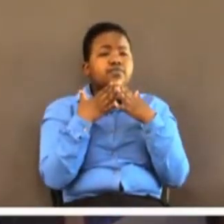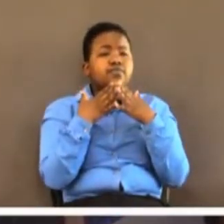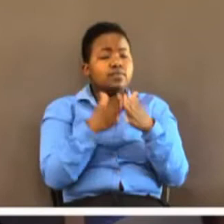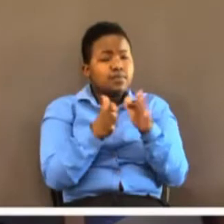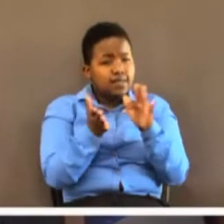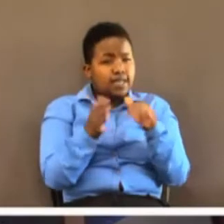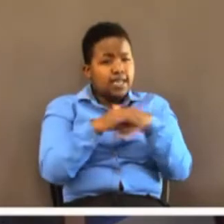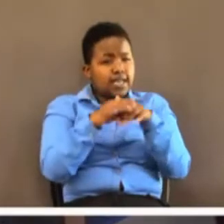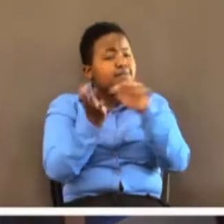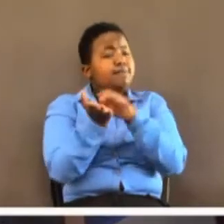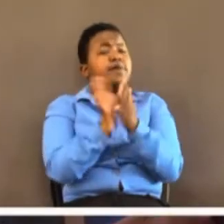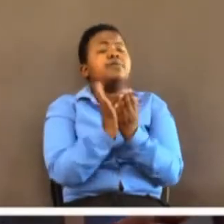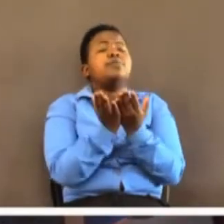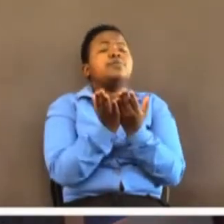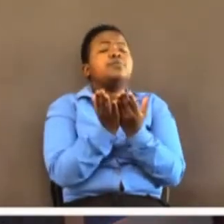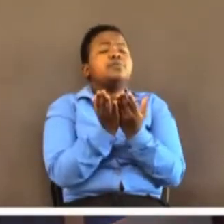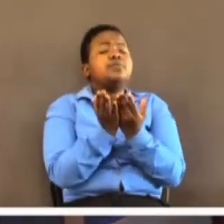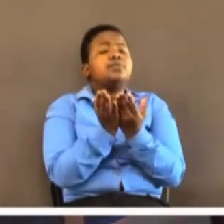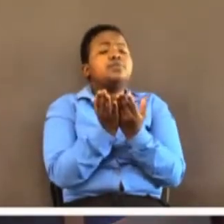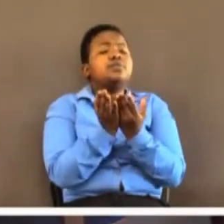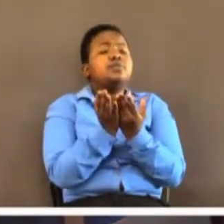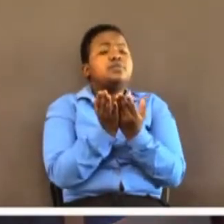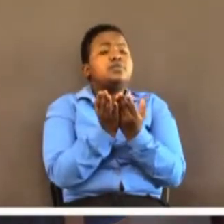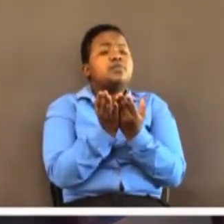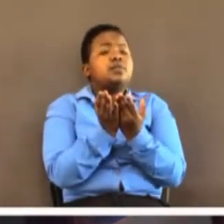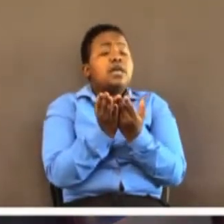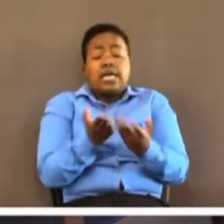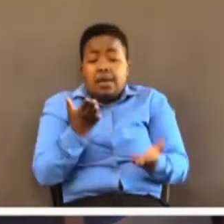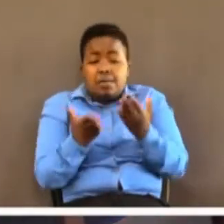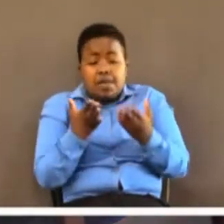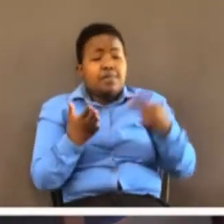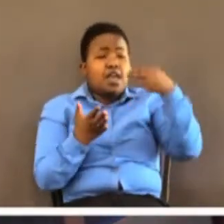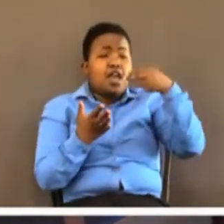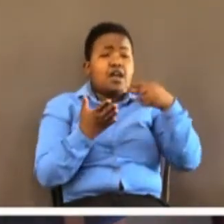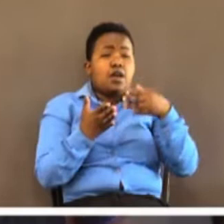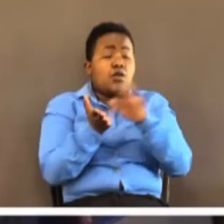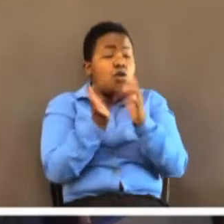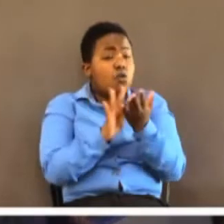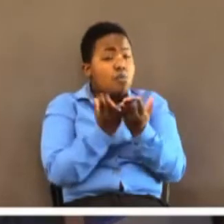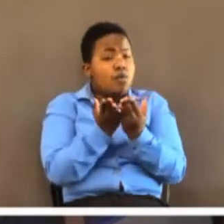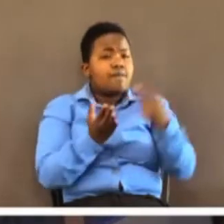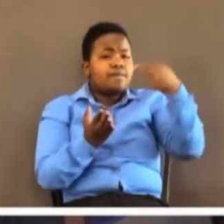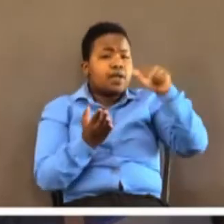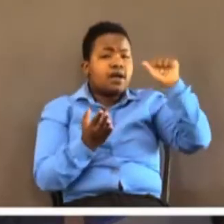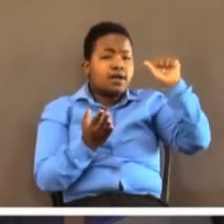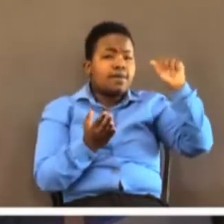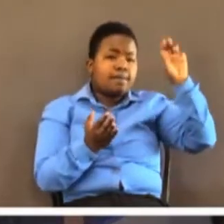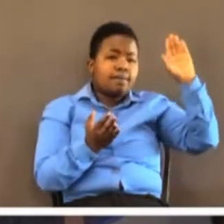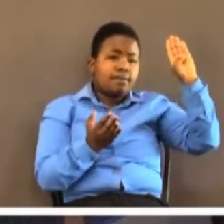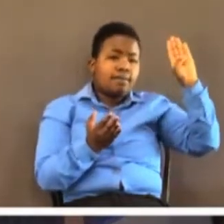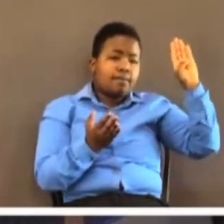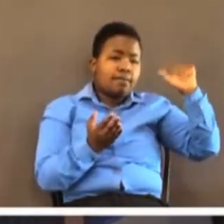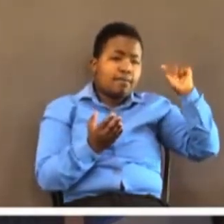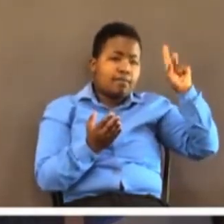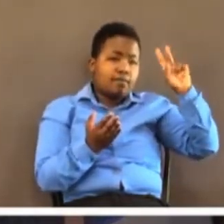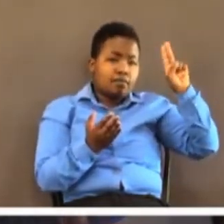verse 2. Now, when I say Habakkuk, some people really don't know where to find Habakkuk. It's not a book many people read. It's